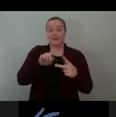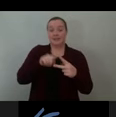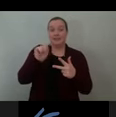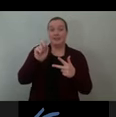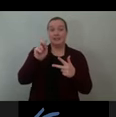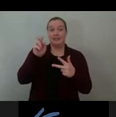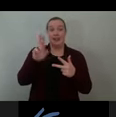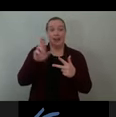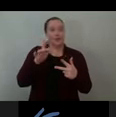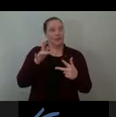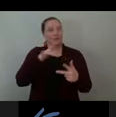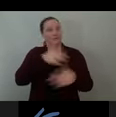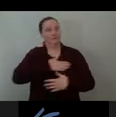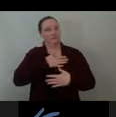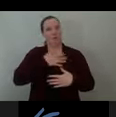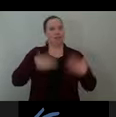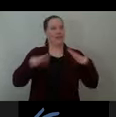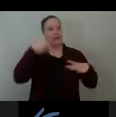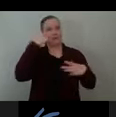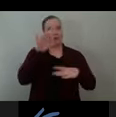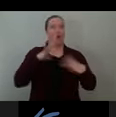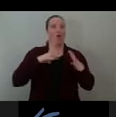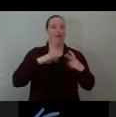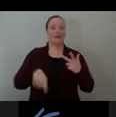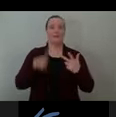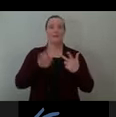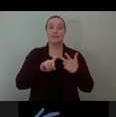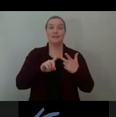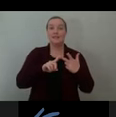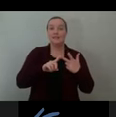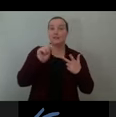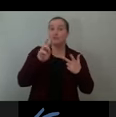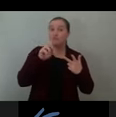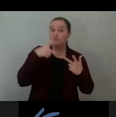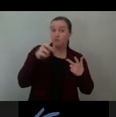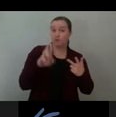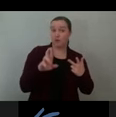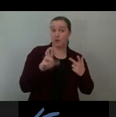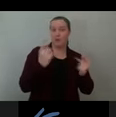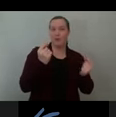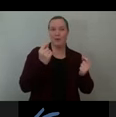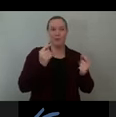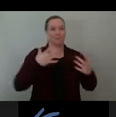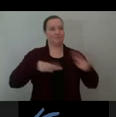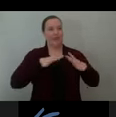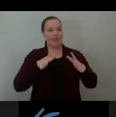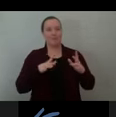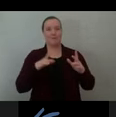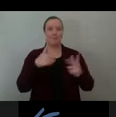Trooper wears fuzzy bunny ears to celebrate the hunt for hidden chocolate eggs and pastel colored eggs.